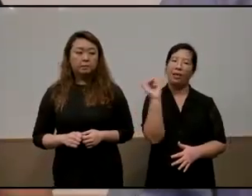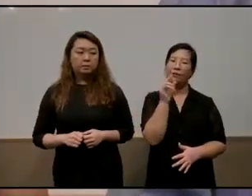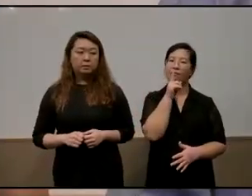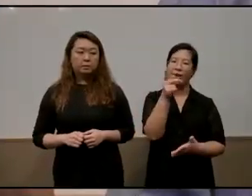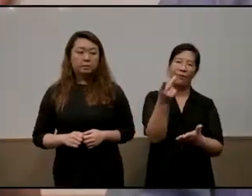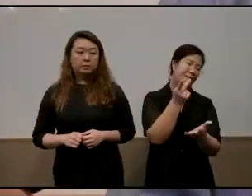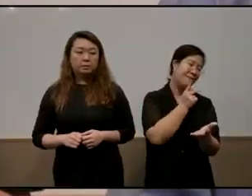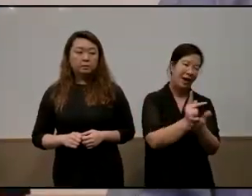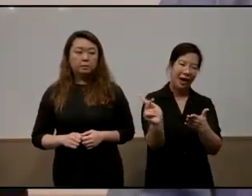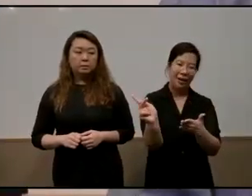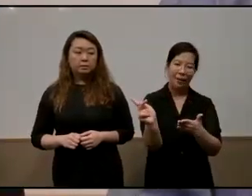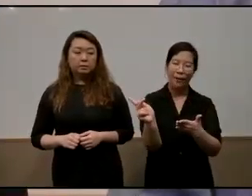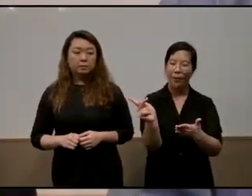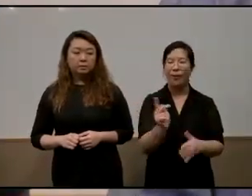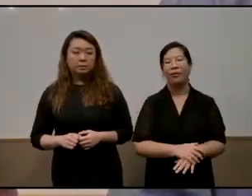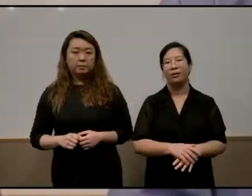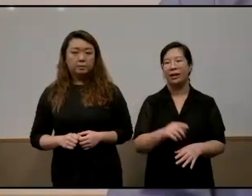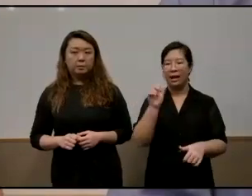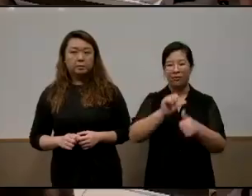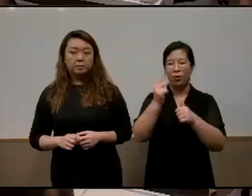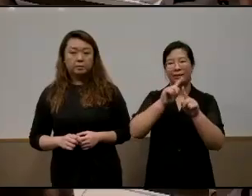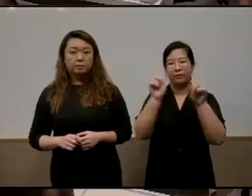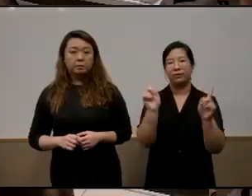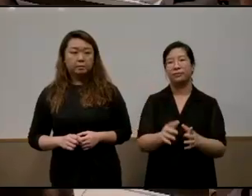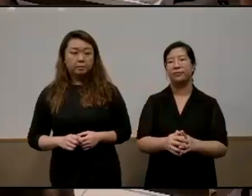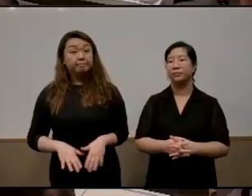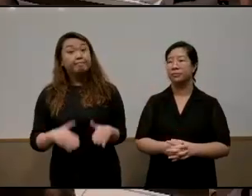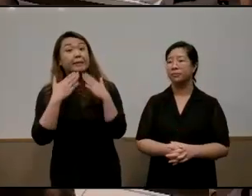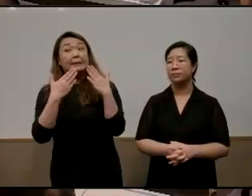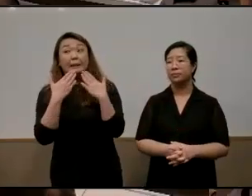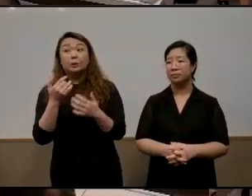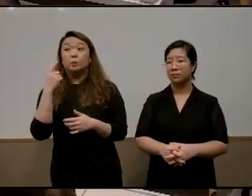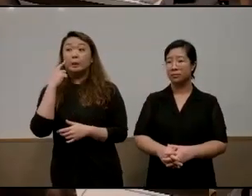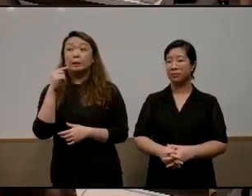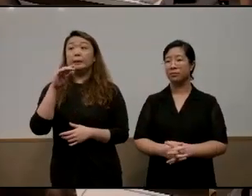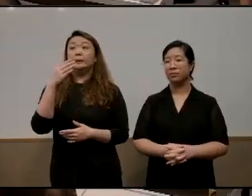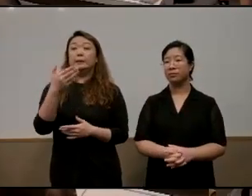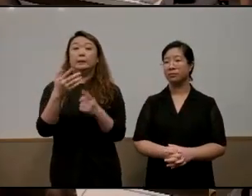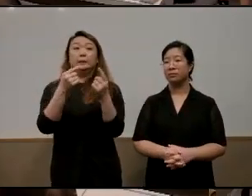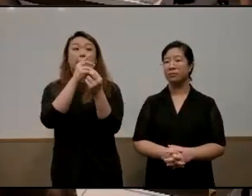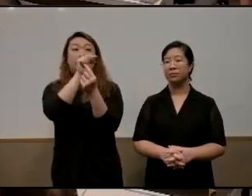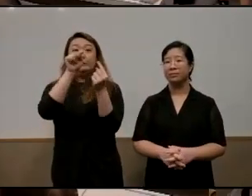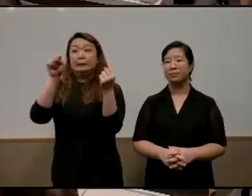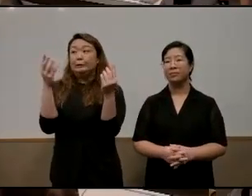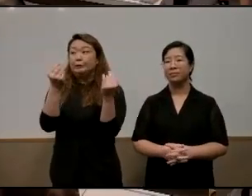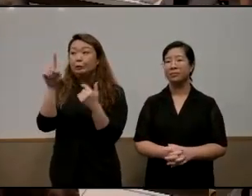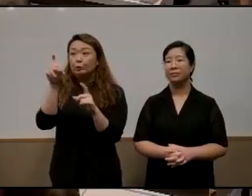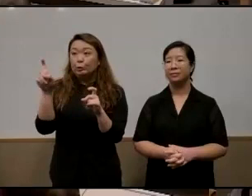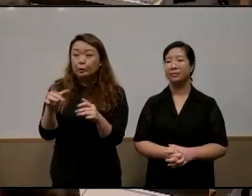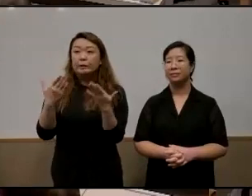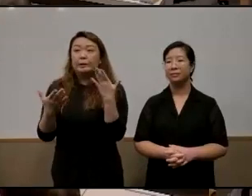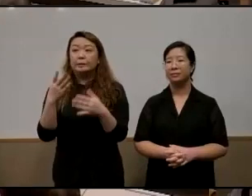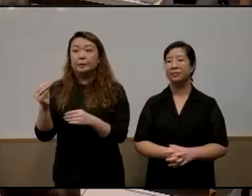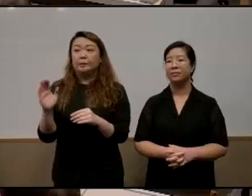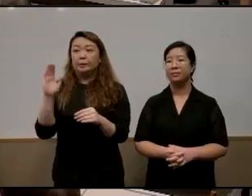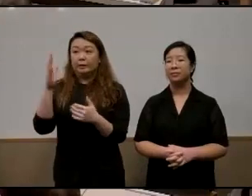everyone everyone is different thank you all right i think vishwa sandra ramen there are a lot of questions so maybe vishwa you had had your